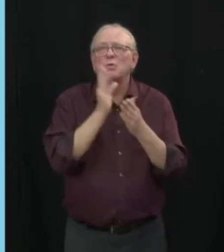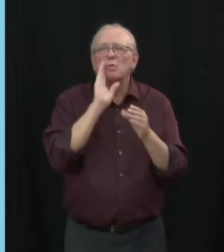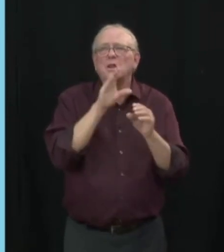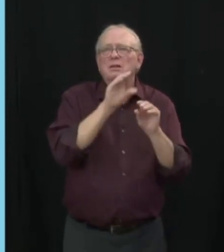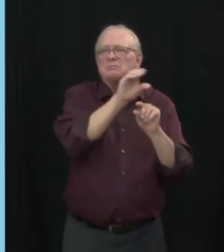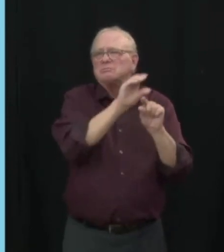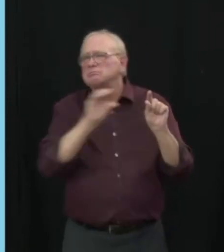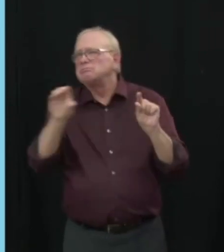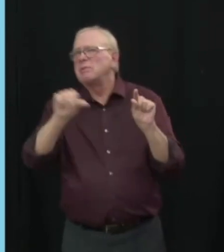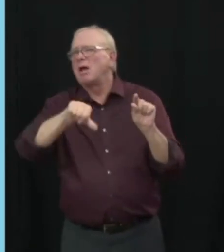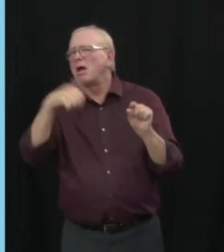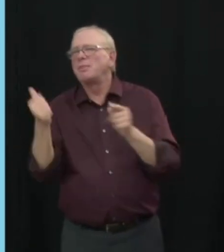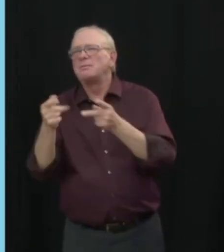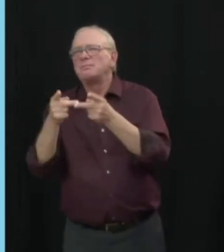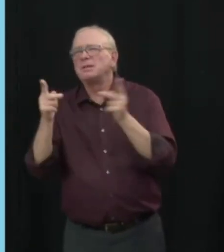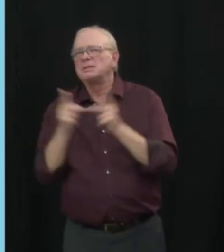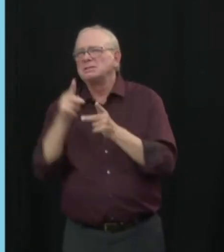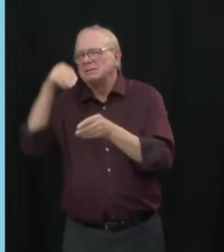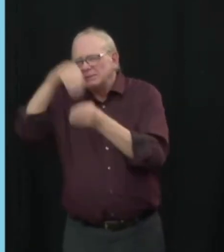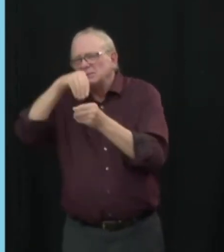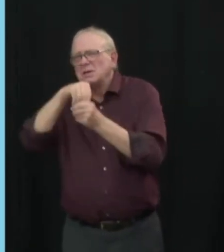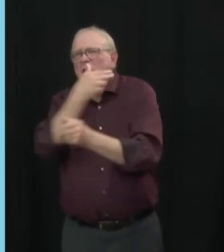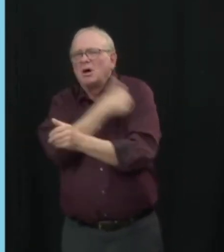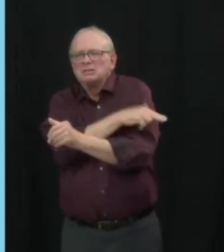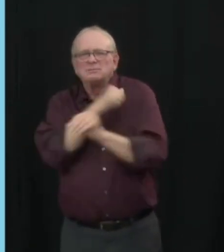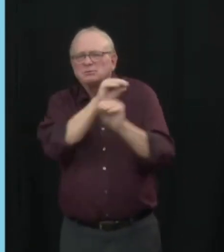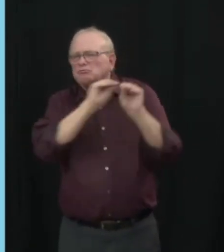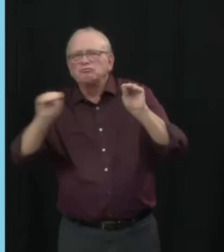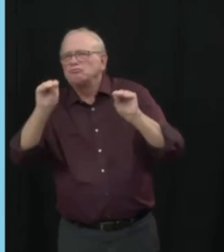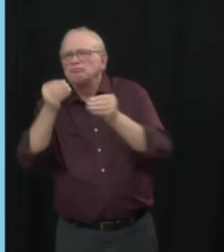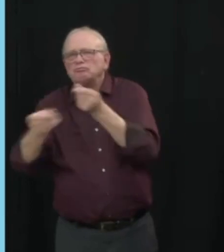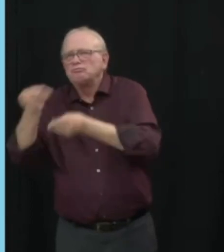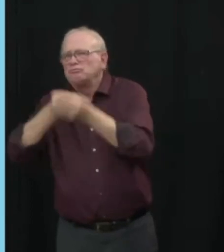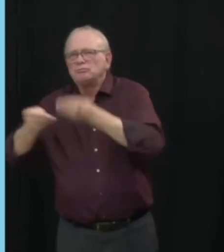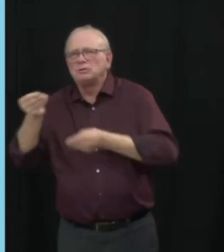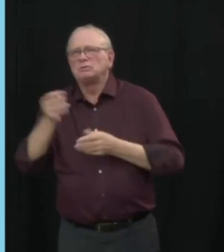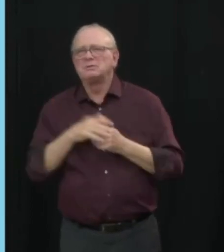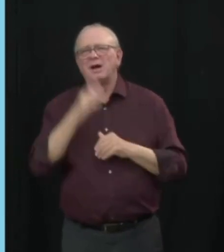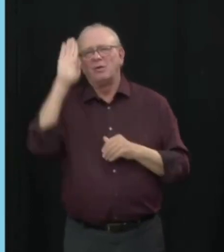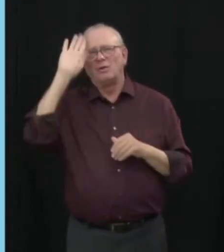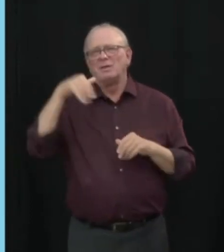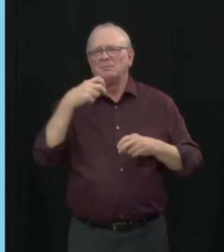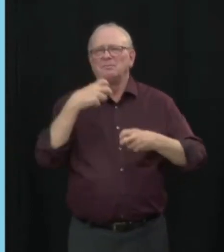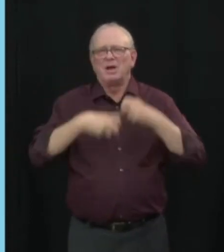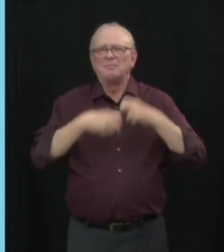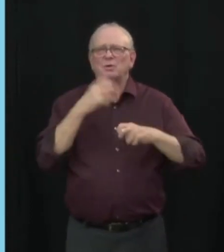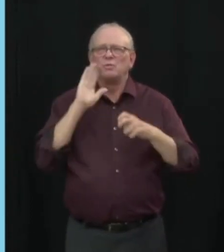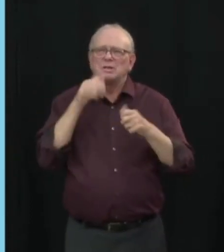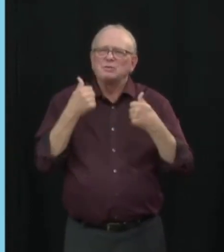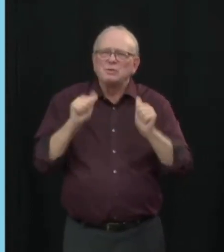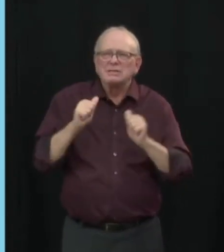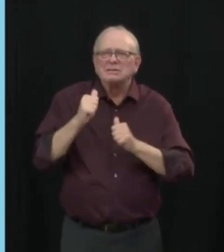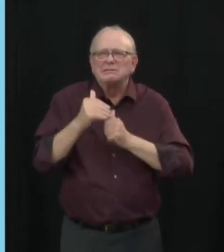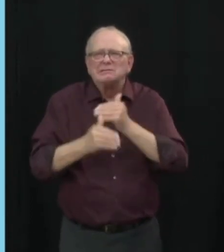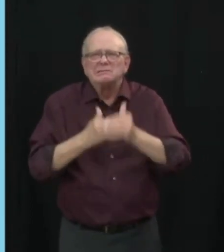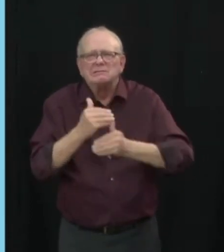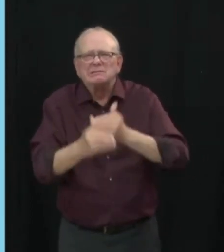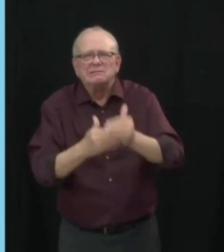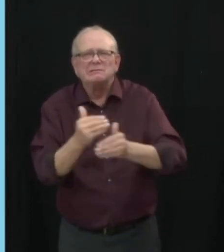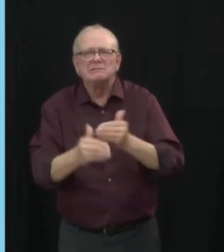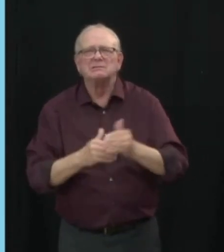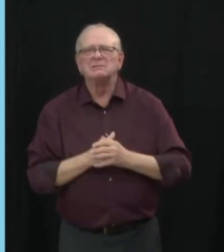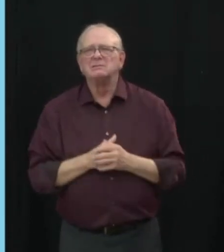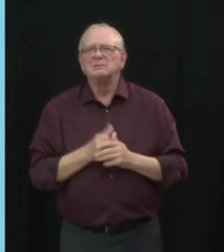So we're recognizing that this is an issue. We'll work through it as we learn to live with COVID and through the